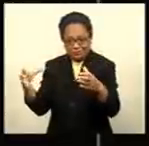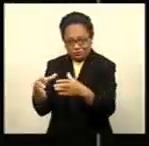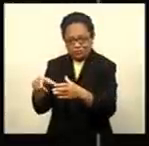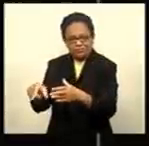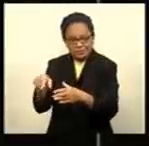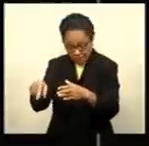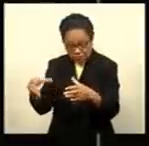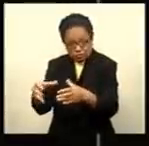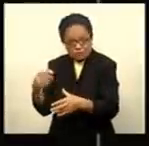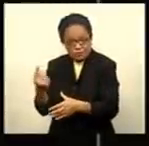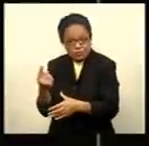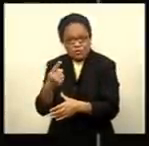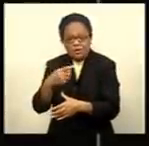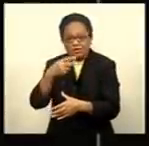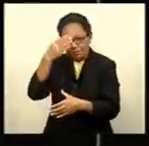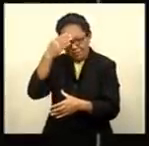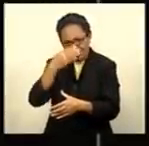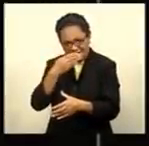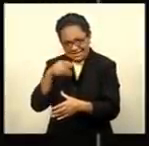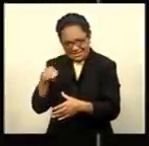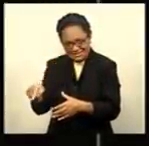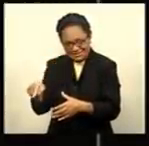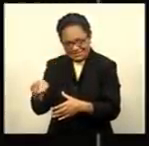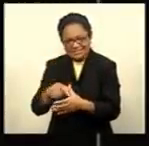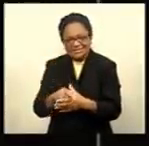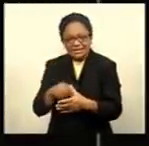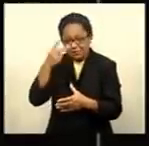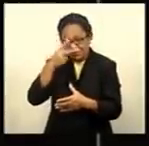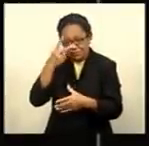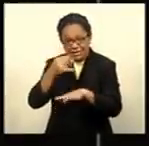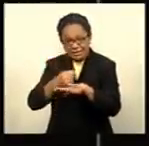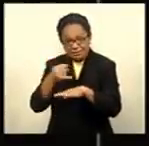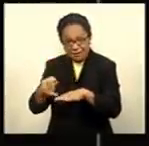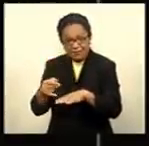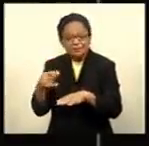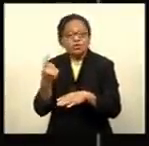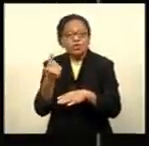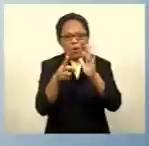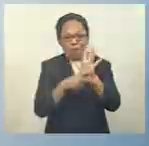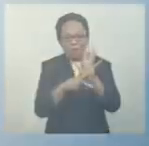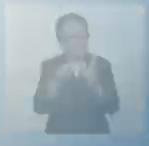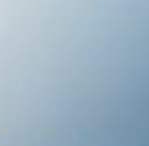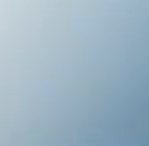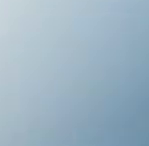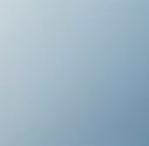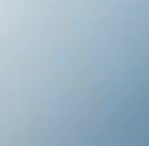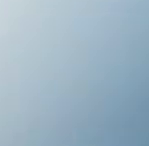athletes with visual impairment, where athletes were accompanied by guide runners.